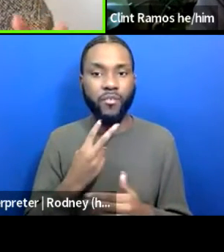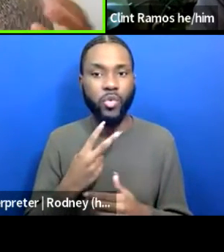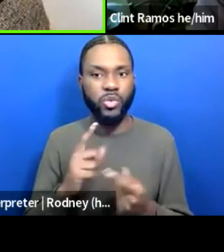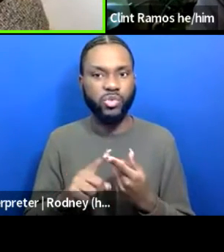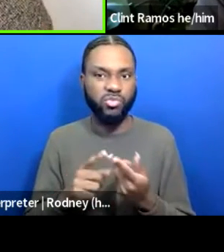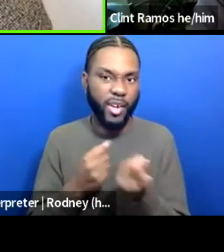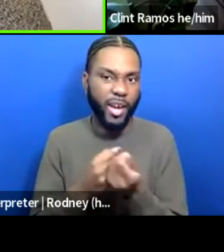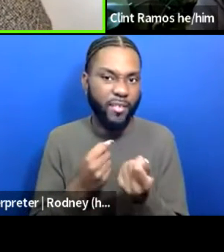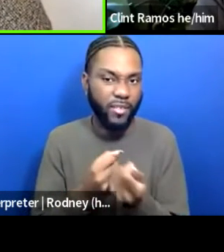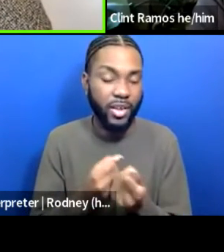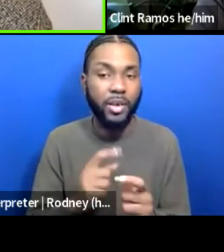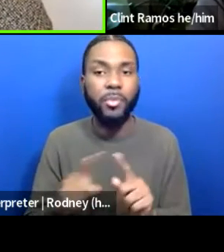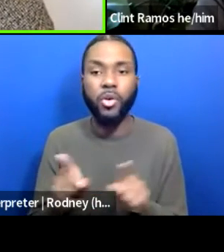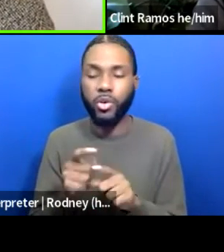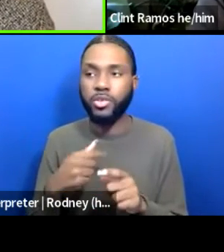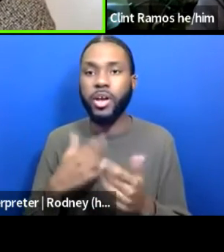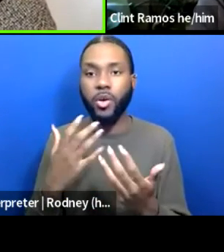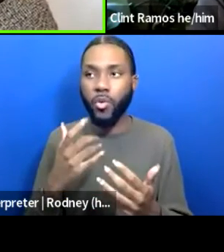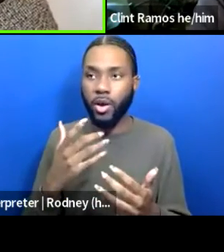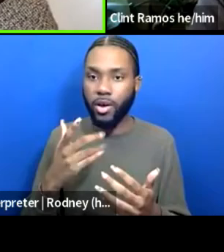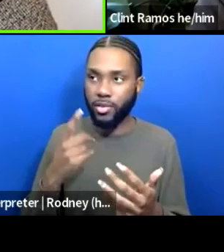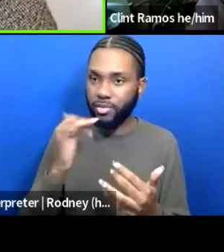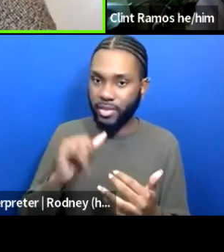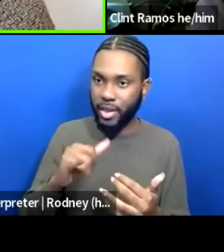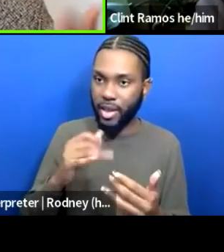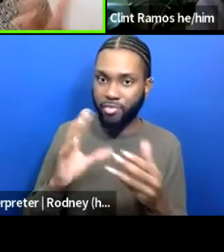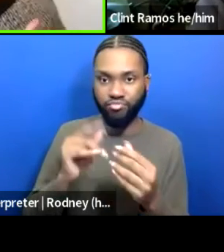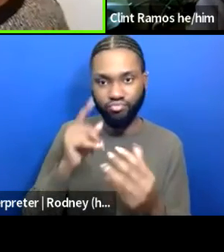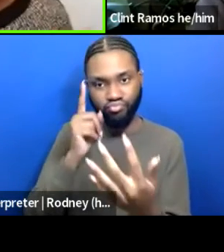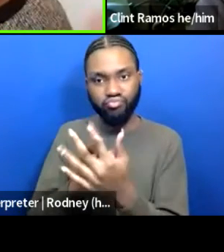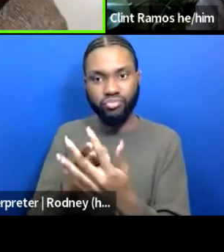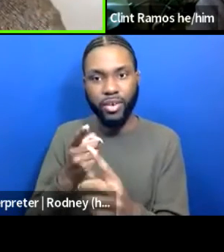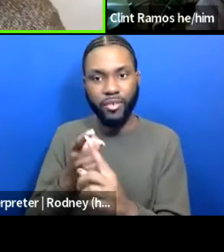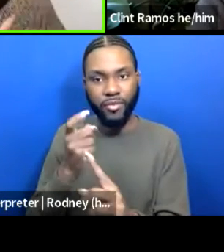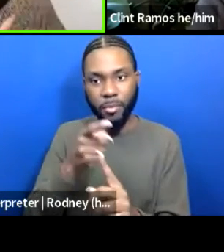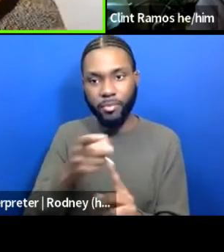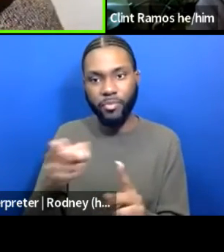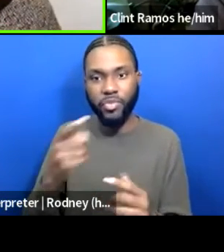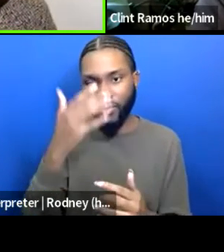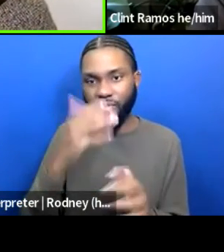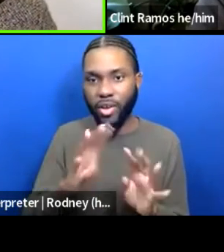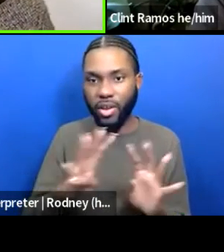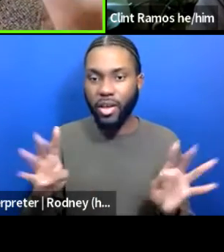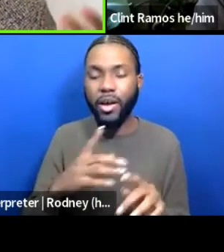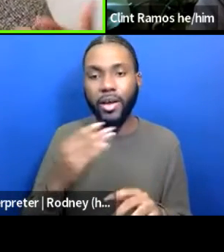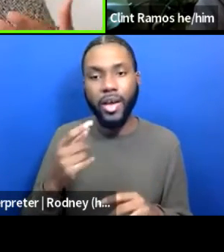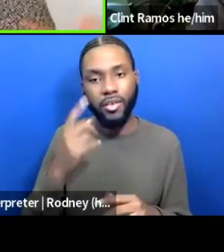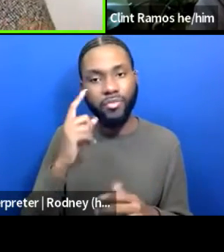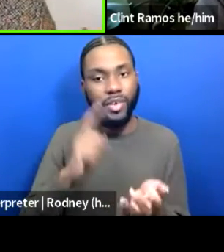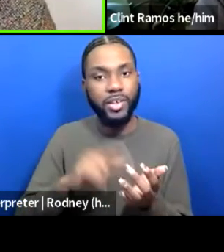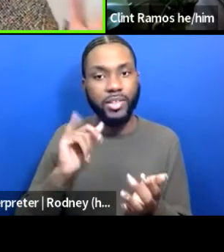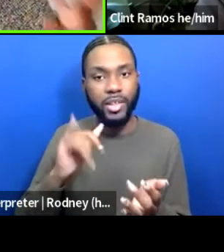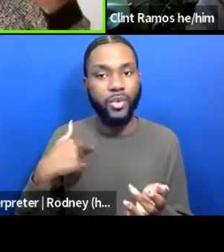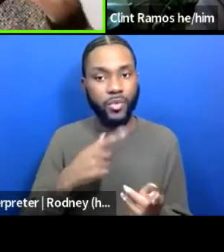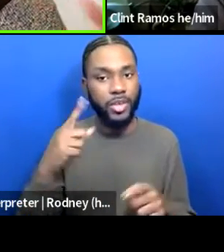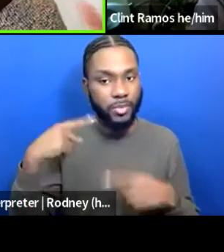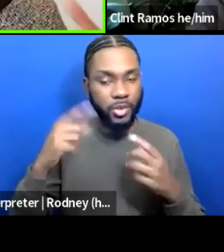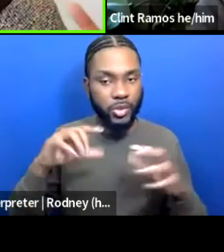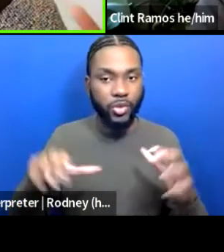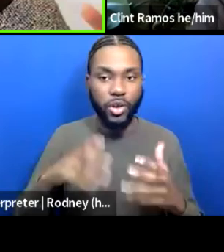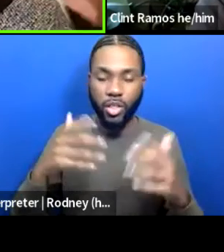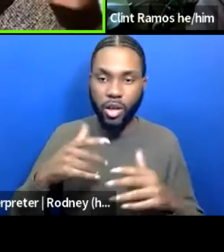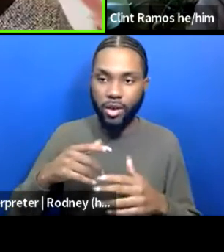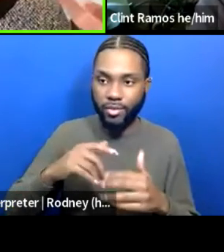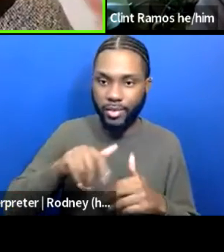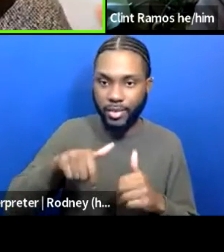like recede from some of the front lines and have people who, you know, it's like, we, we've been doing a lot of the on-roading, if you